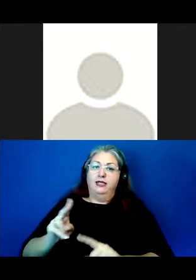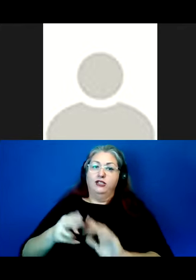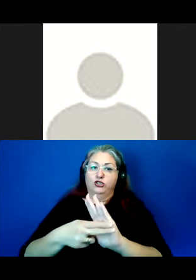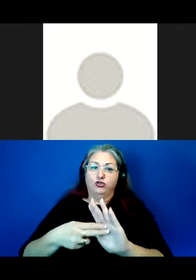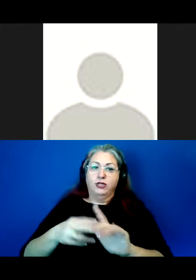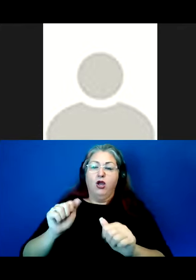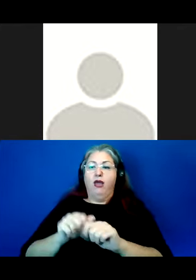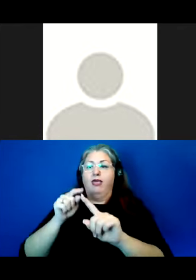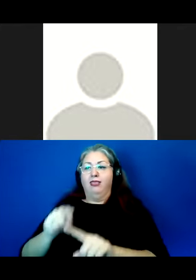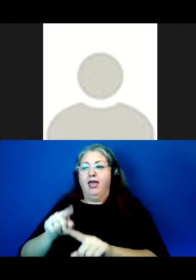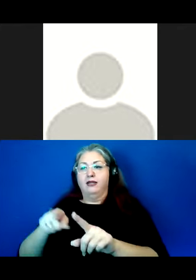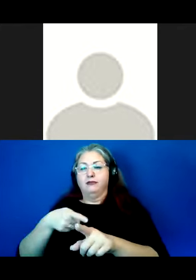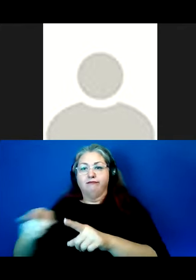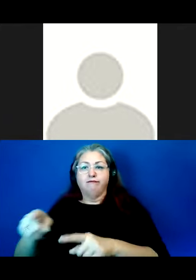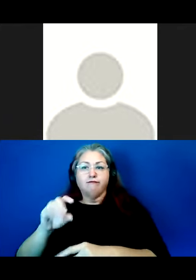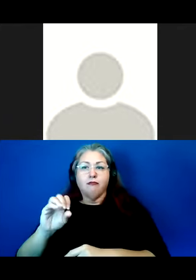to that particular occupation.